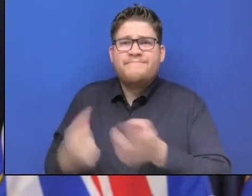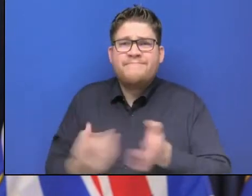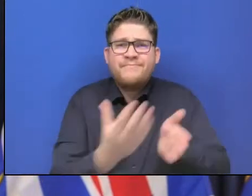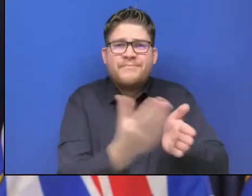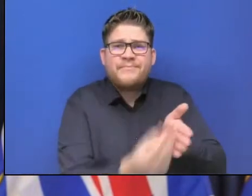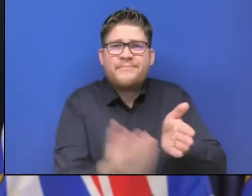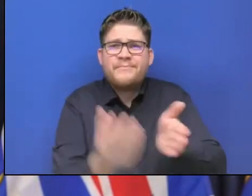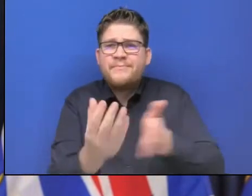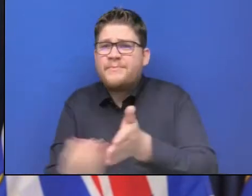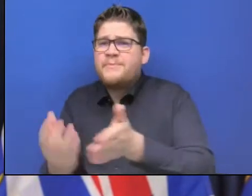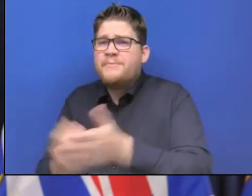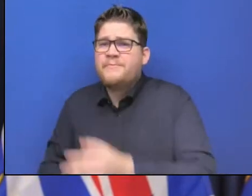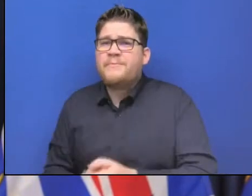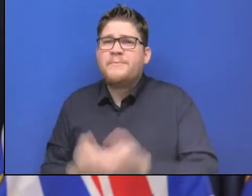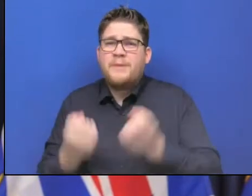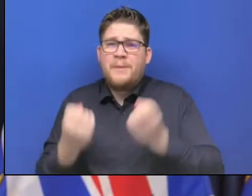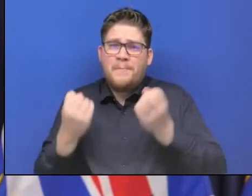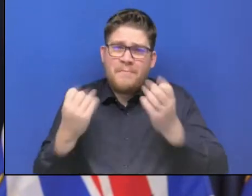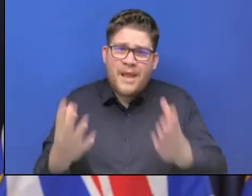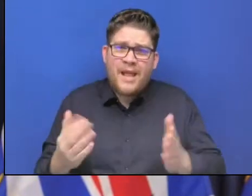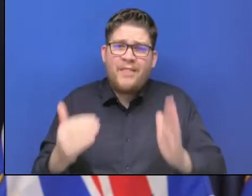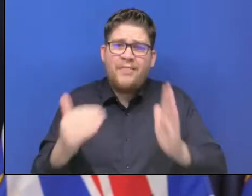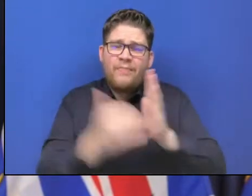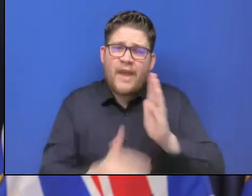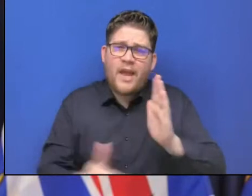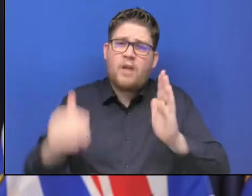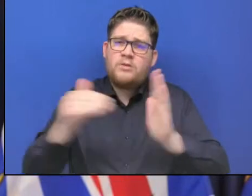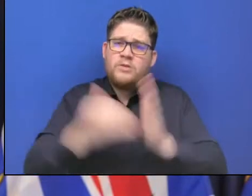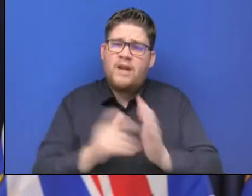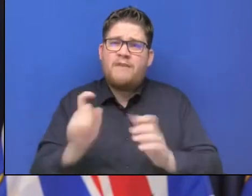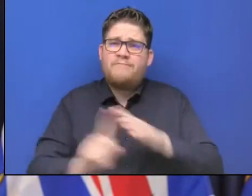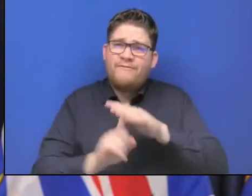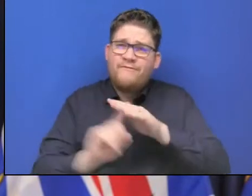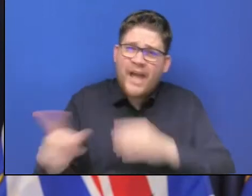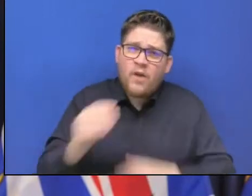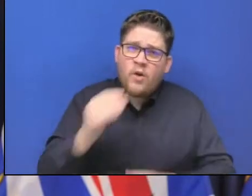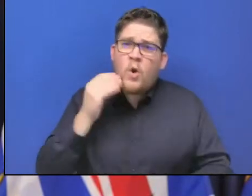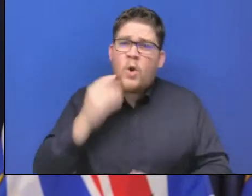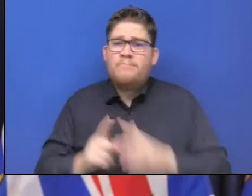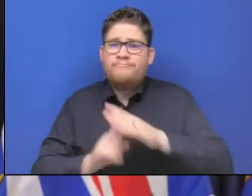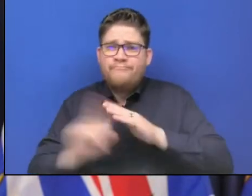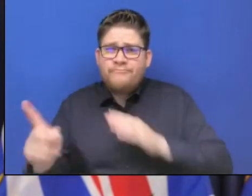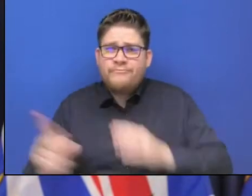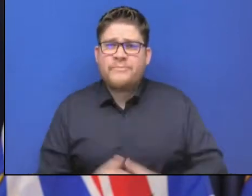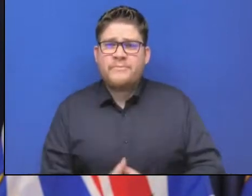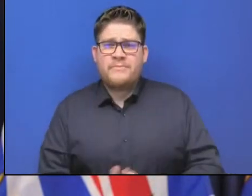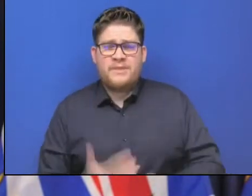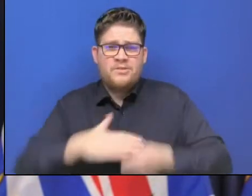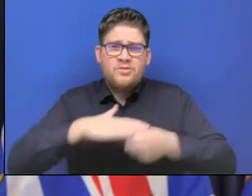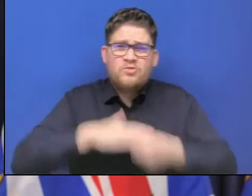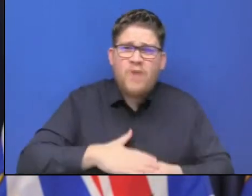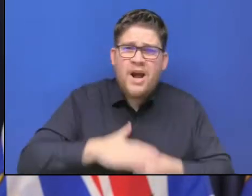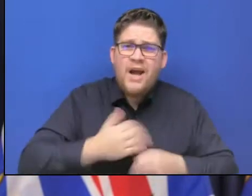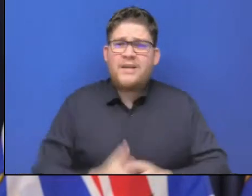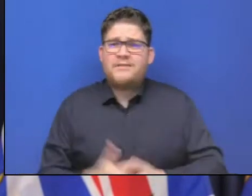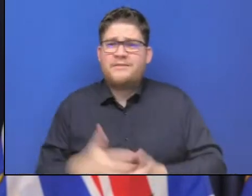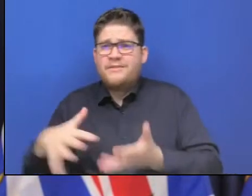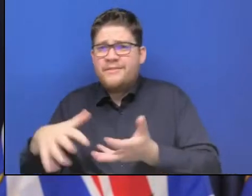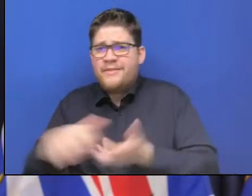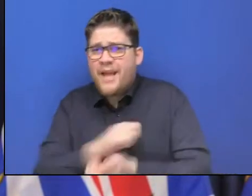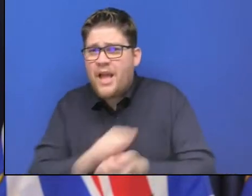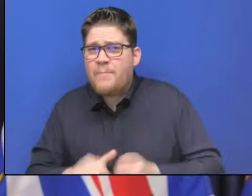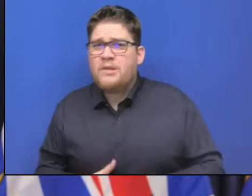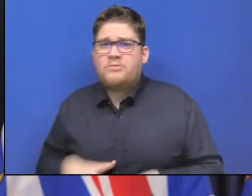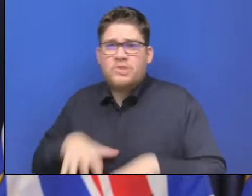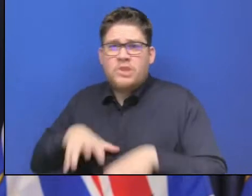And they're all struggling with the stress, uncertainties, and loss. And for those who are returning to flooded homes, fighting